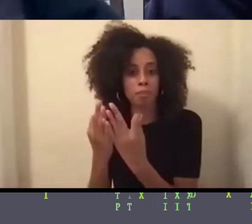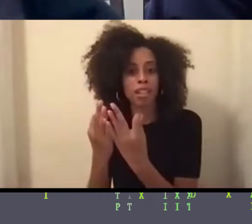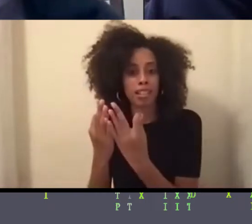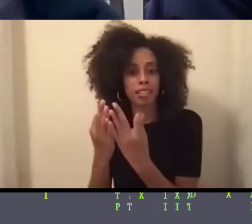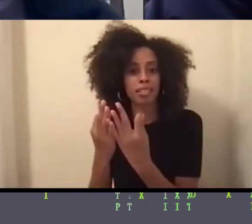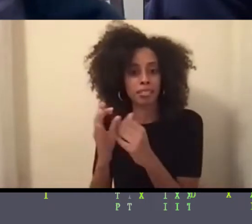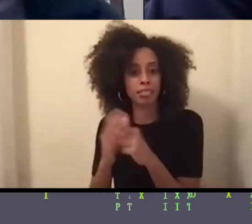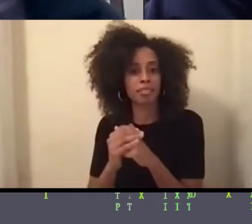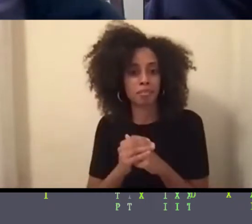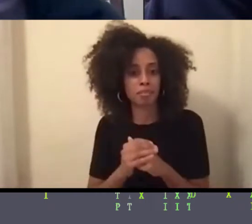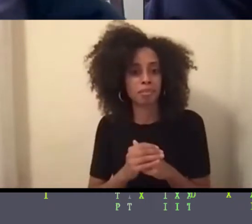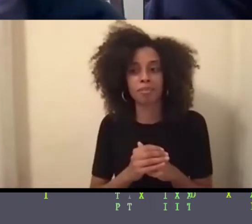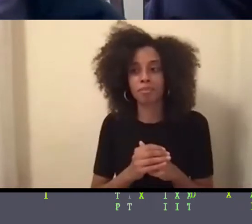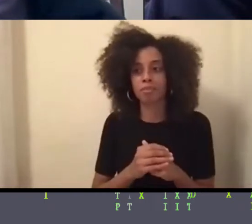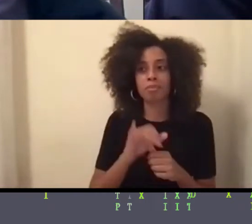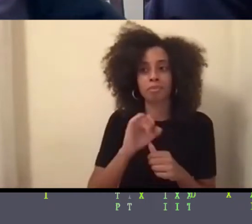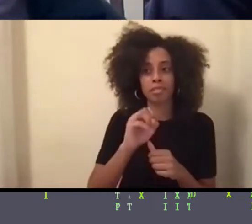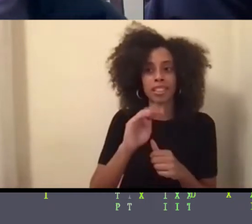Given and chosen.